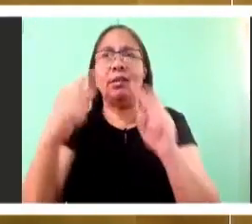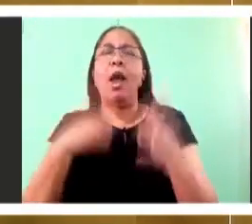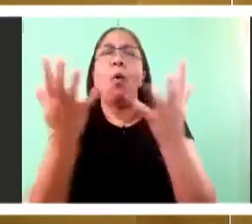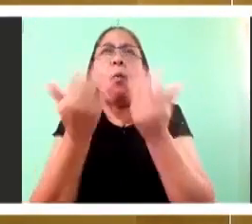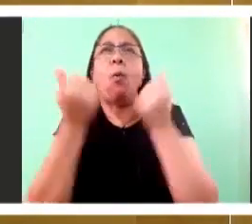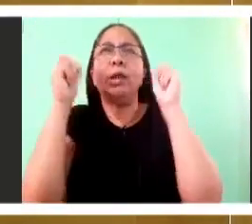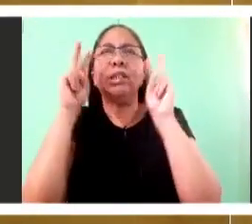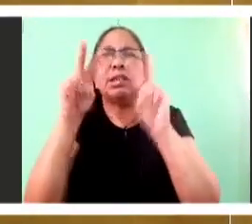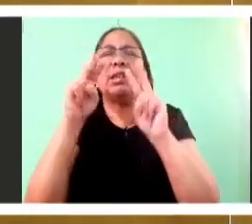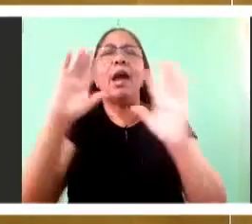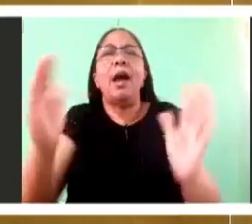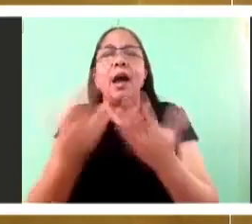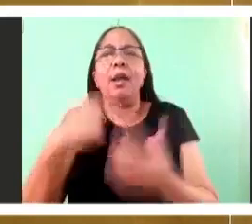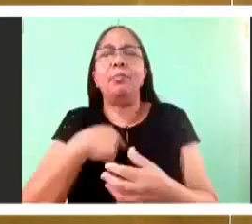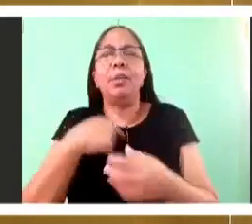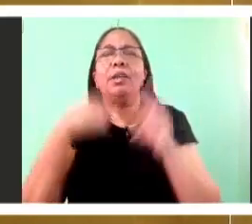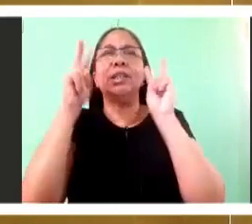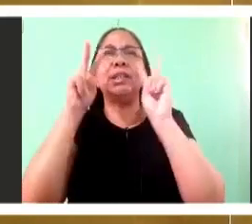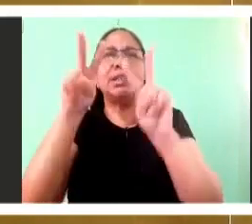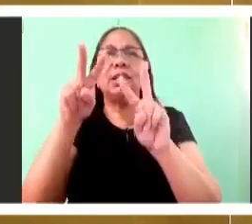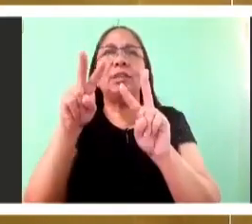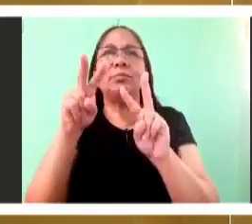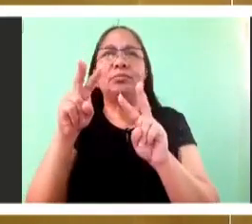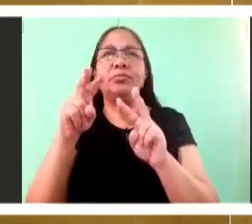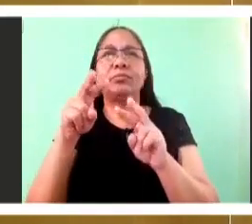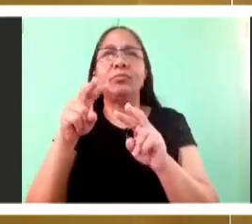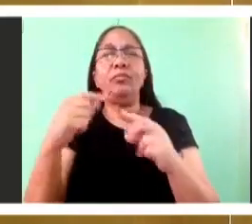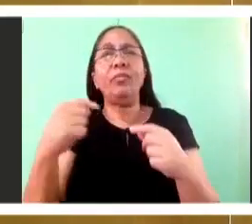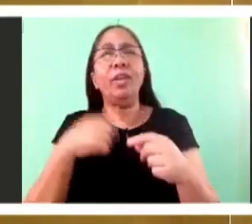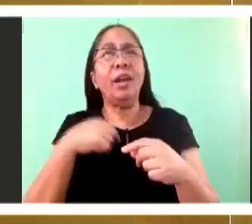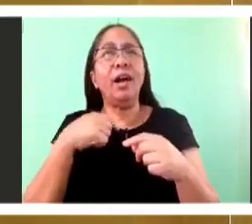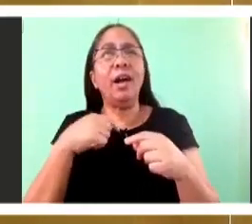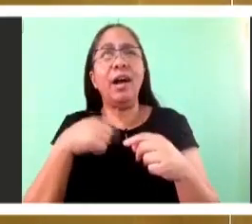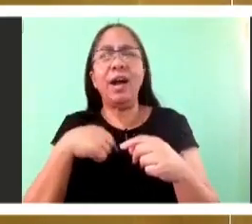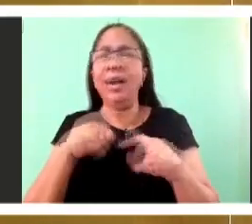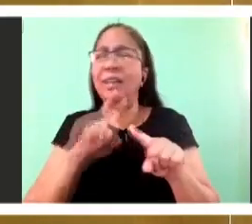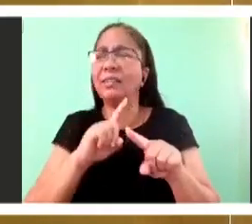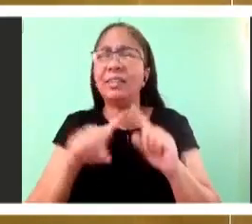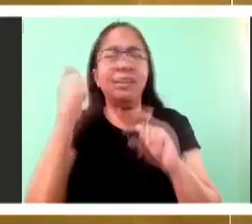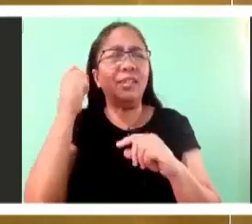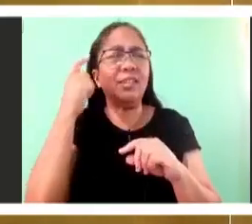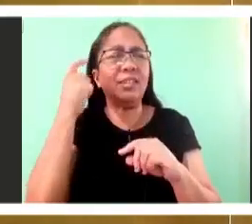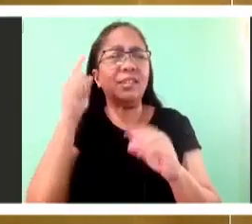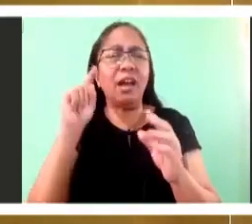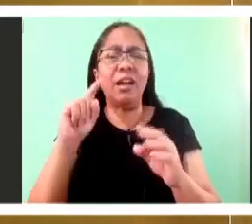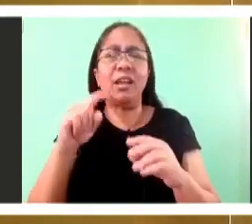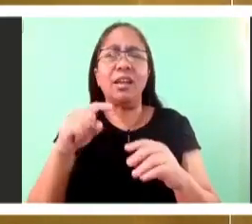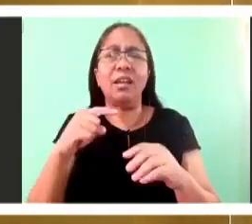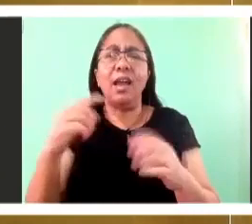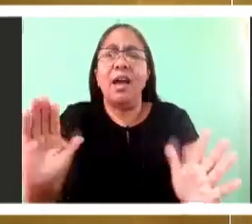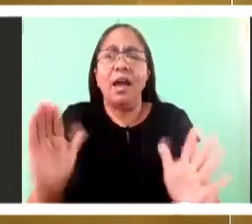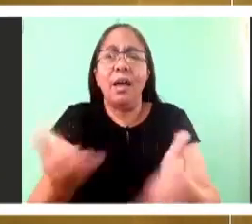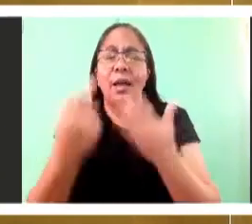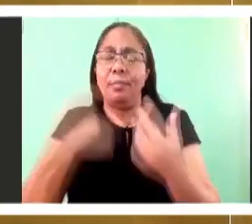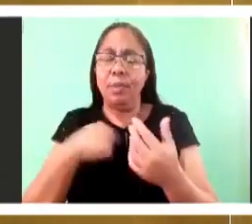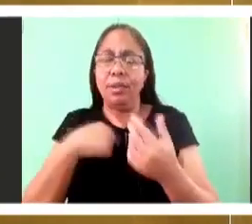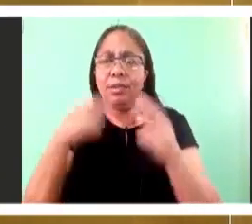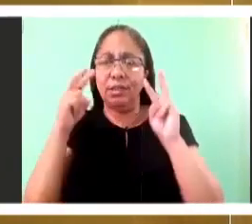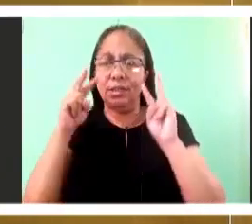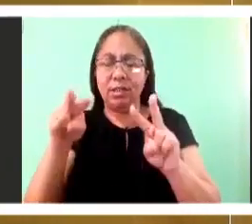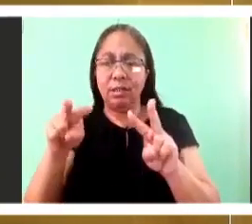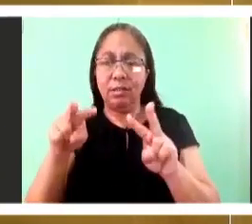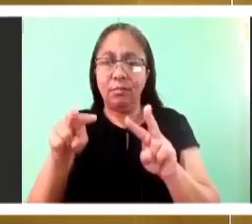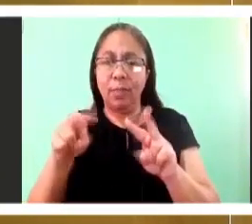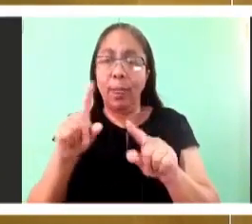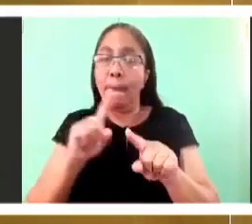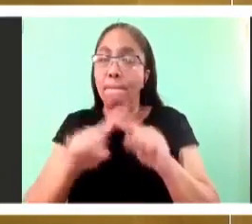but what we do know is Jesus is willing to allow many of his followers to walk away from him for the sake